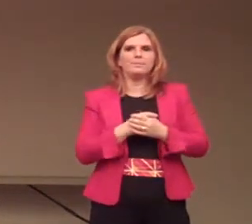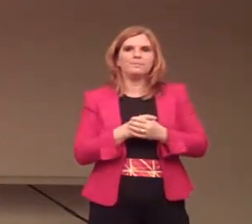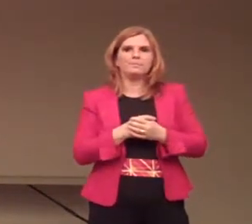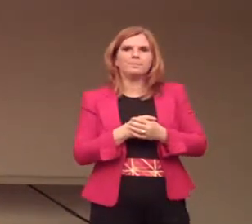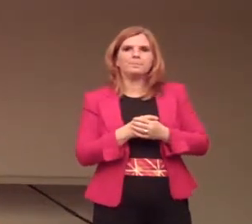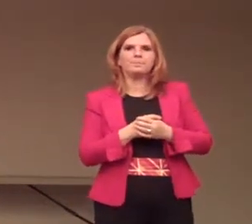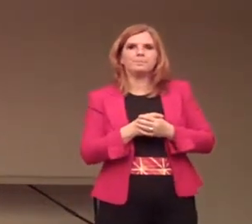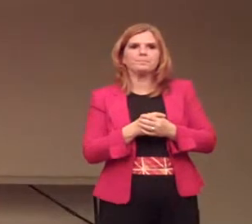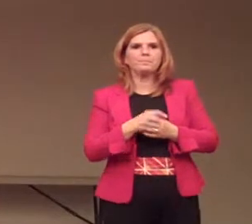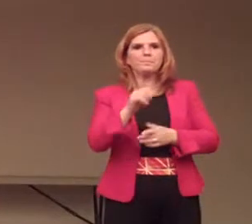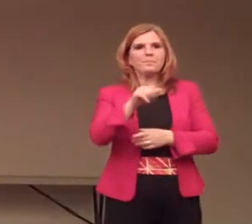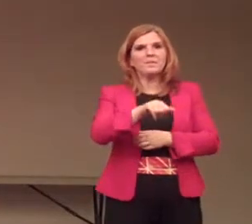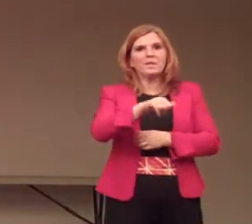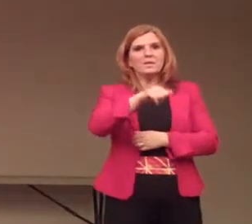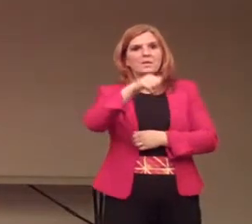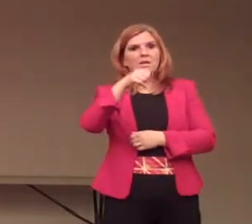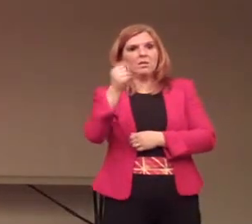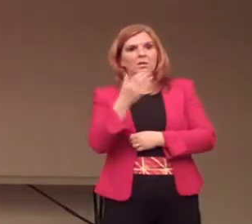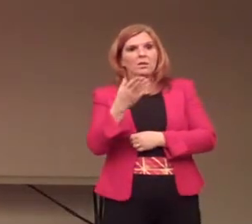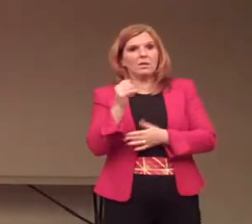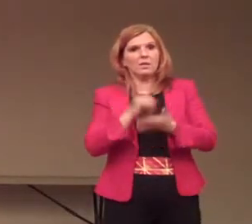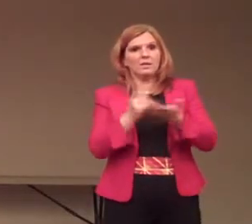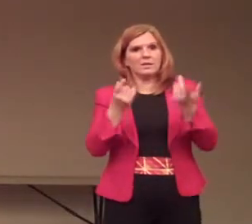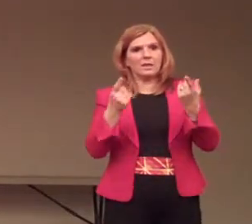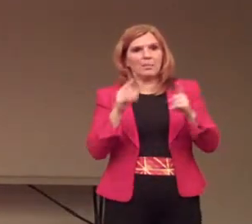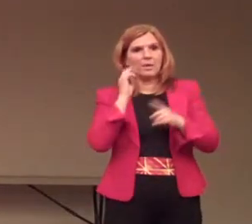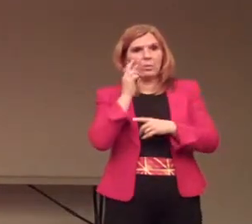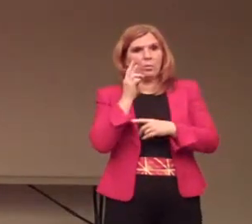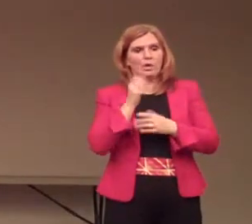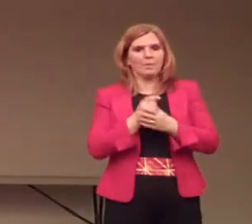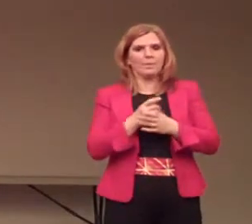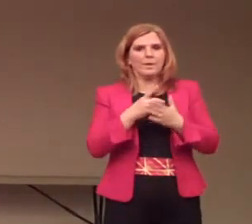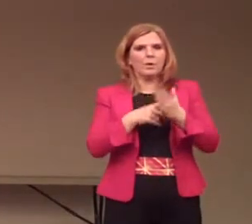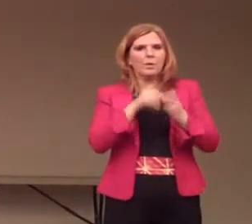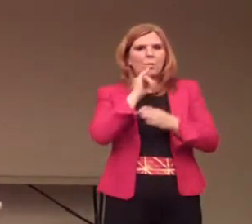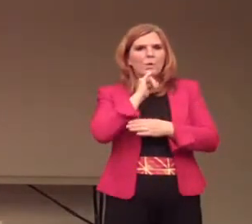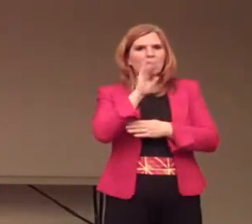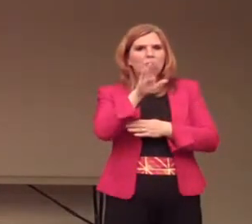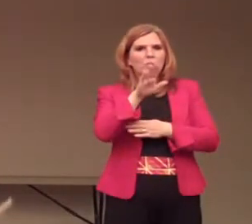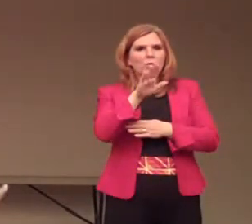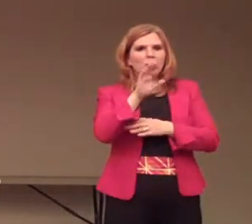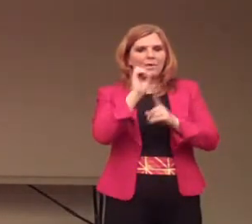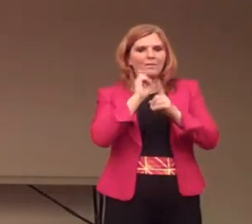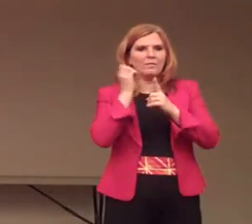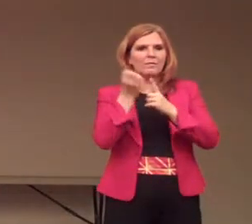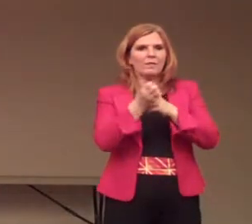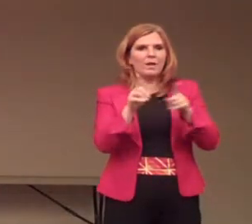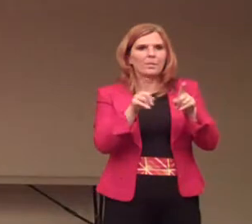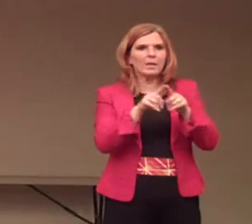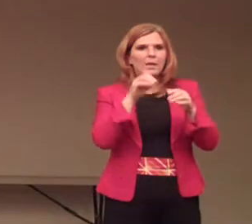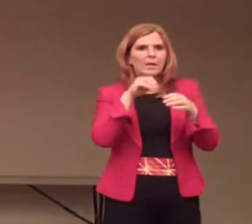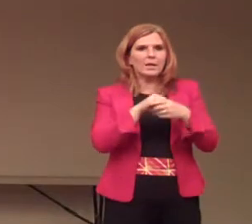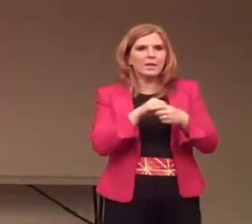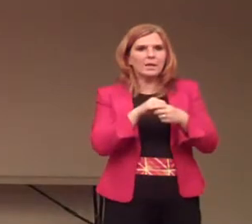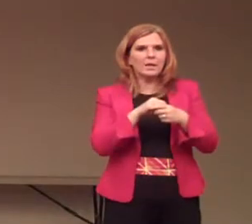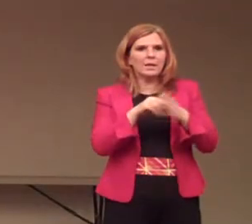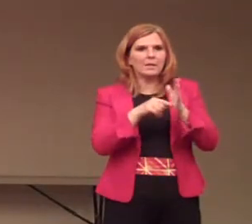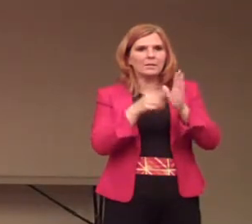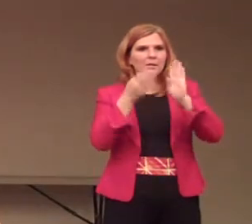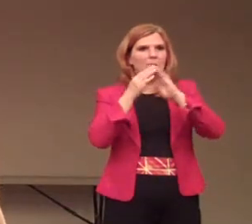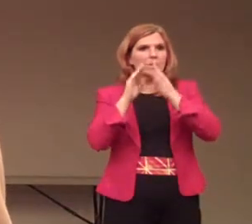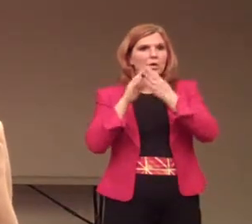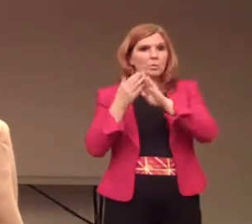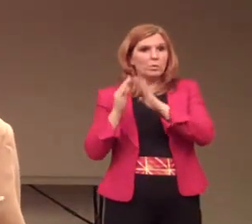Now, there's another thing that's going on. What is your environment like in this